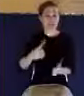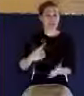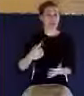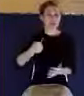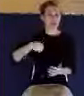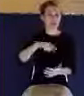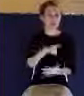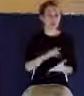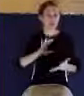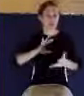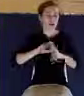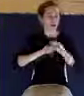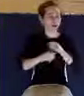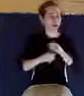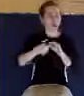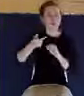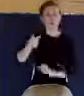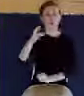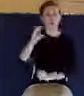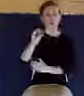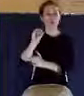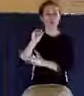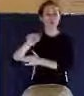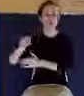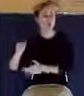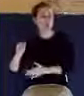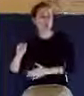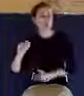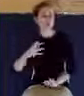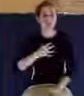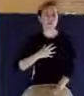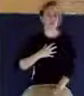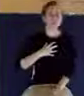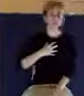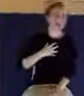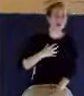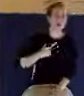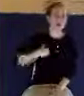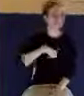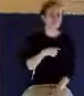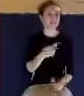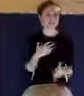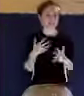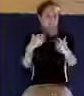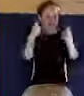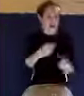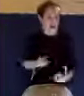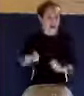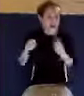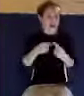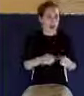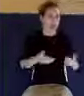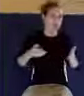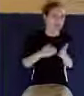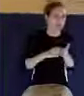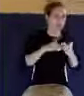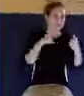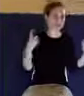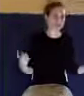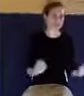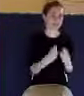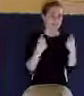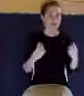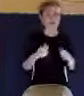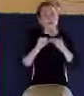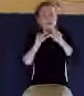with our sins. We wrestle against our sins. There is the struggle that we continually have.